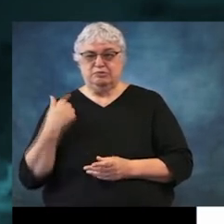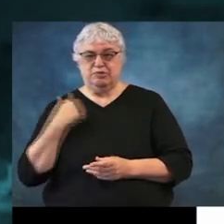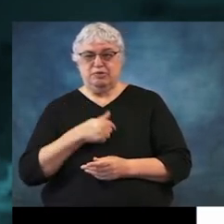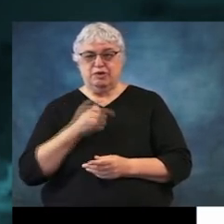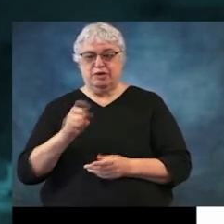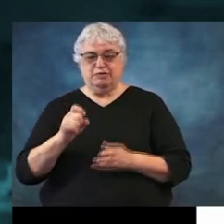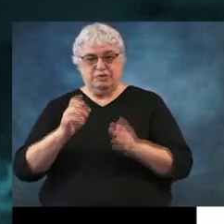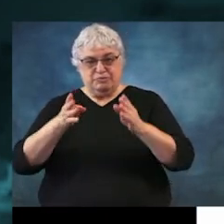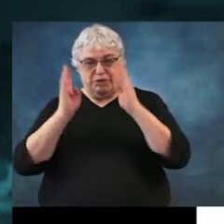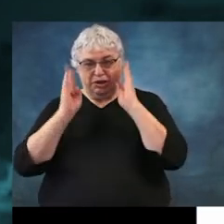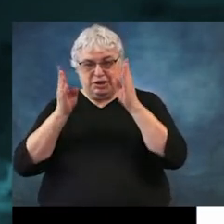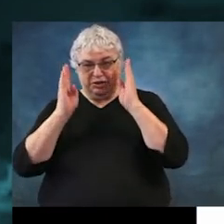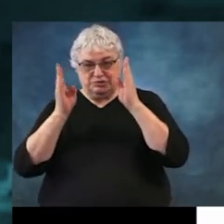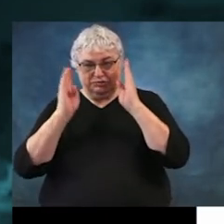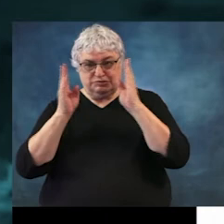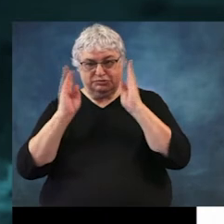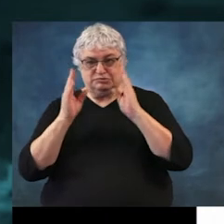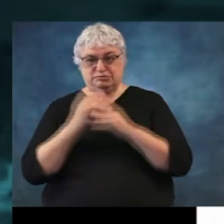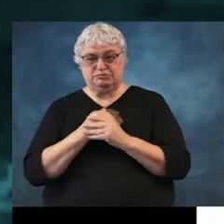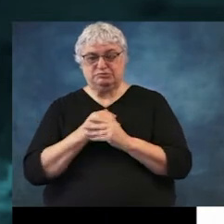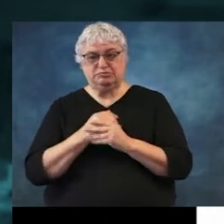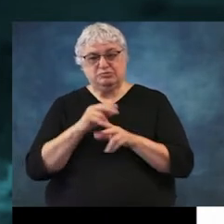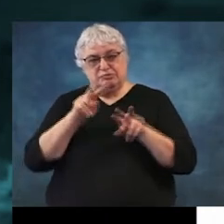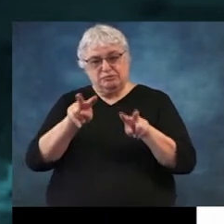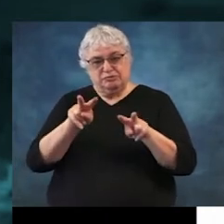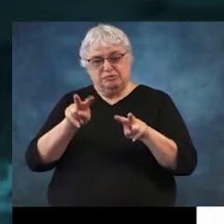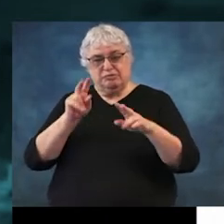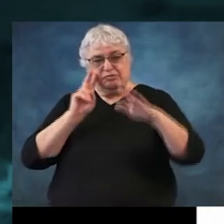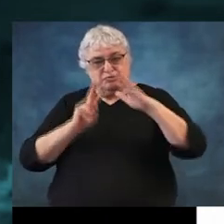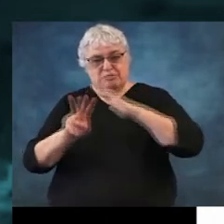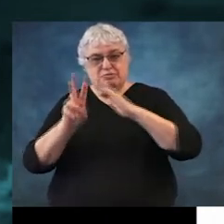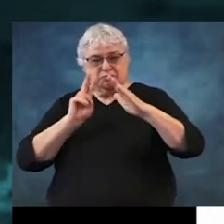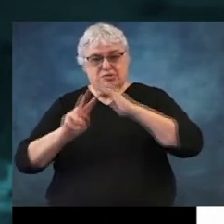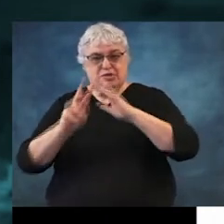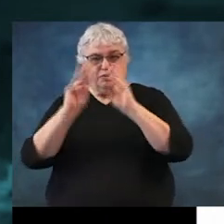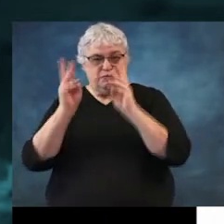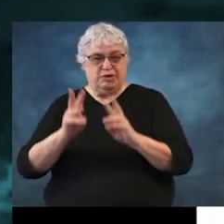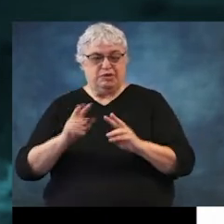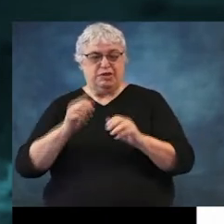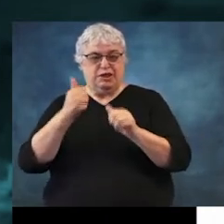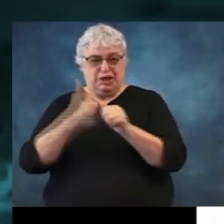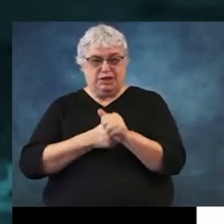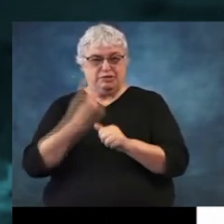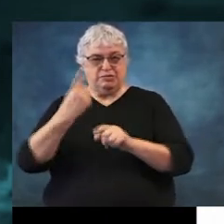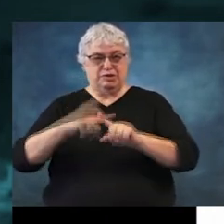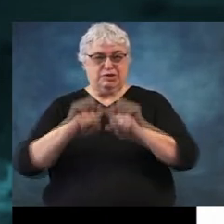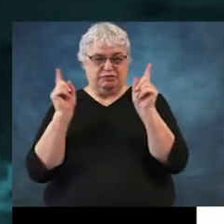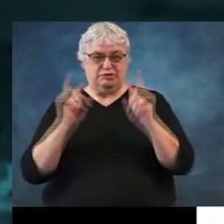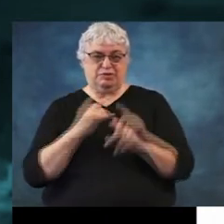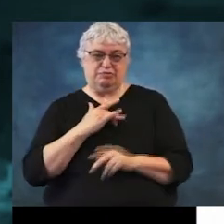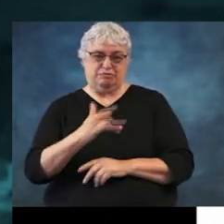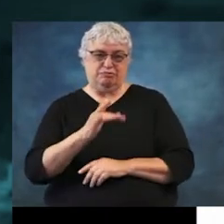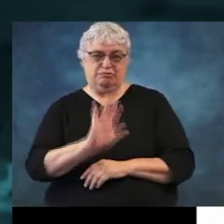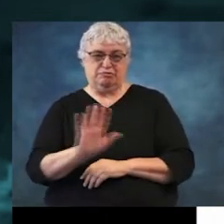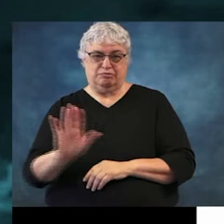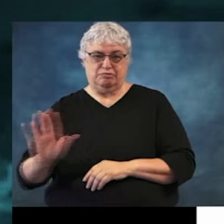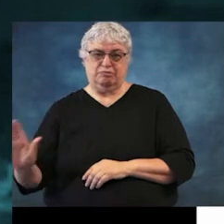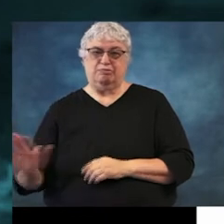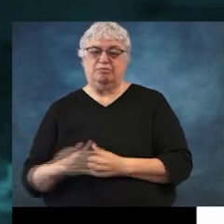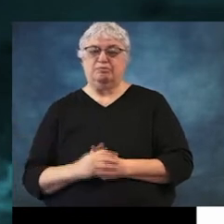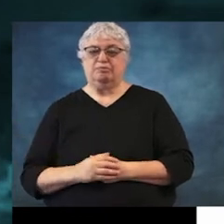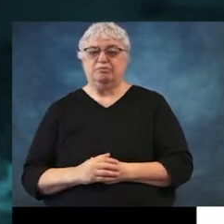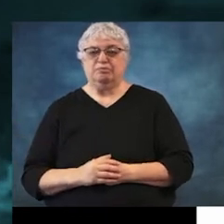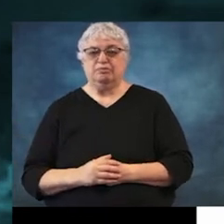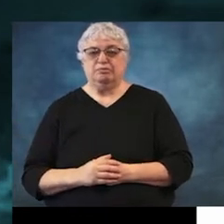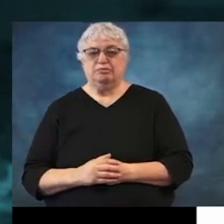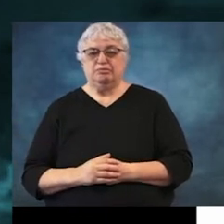have to kind of pay attention to the forecast and the impacts for each tropical system because each one is different. All right, now